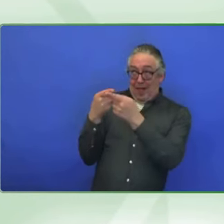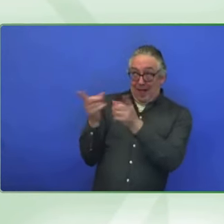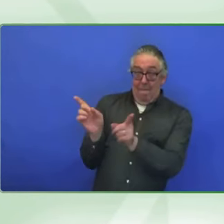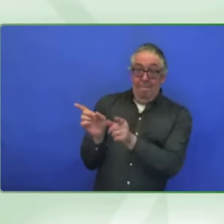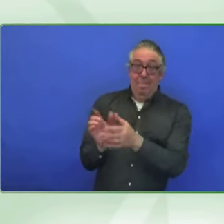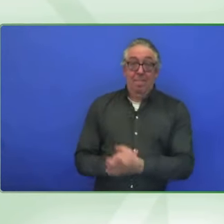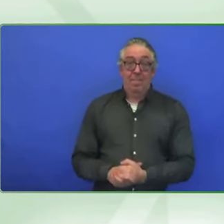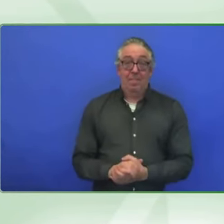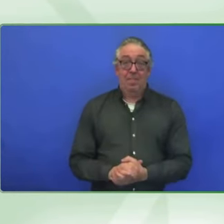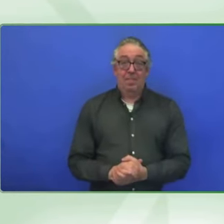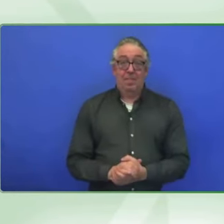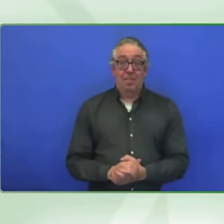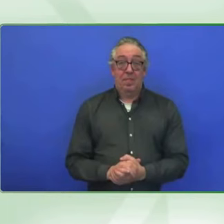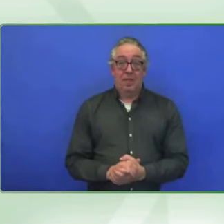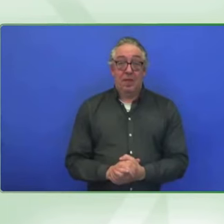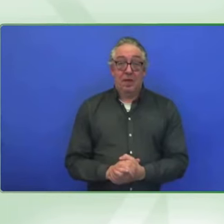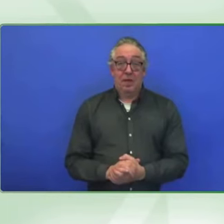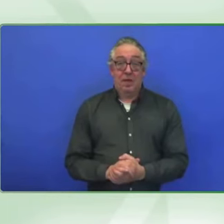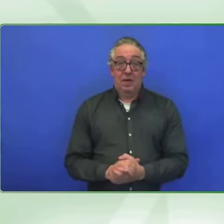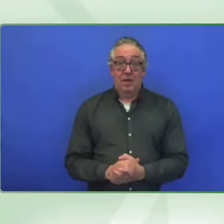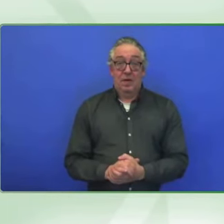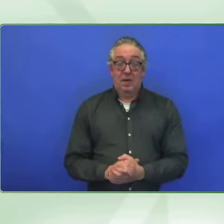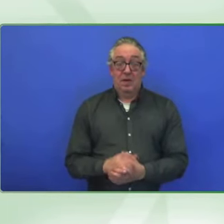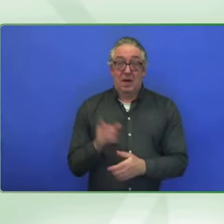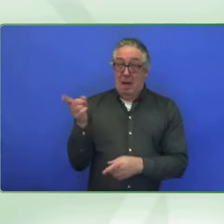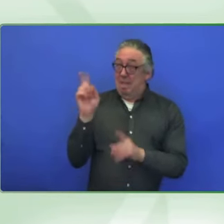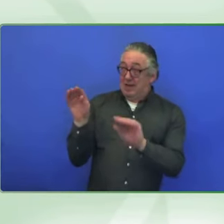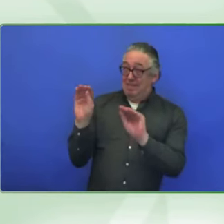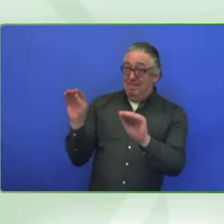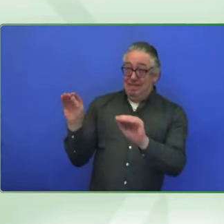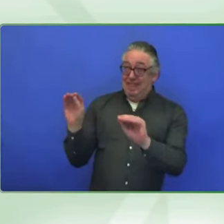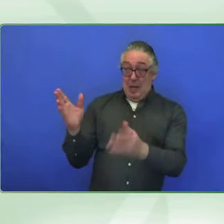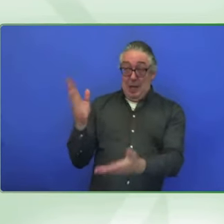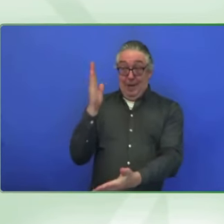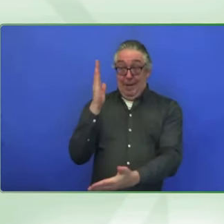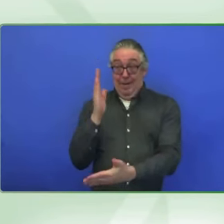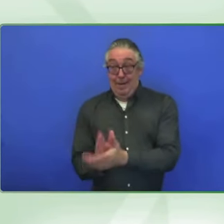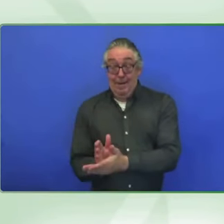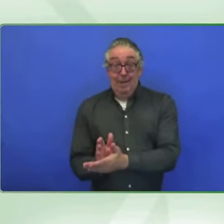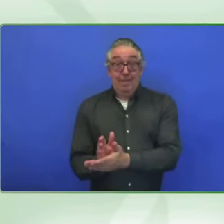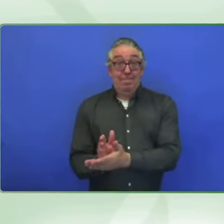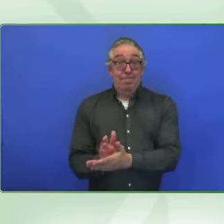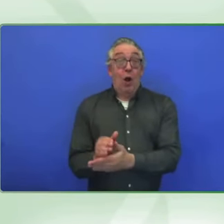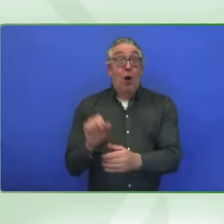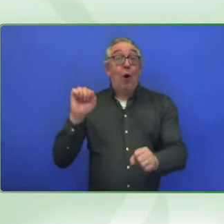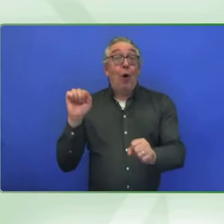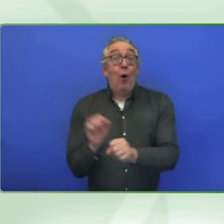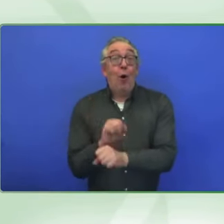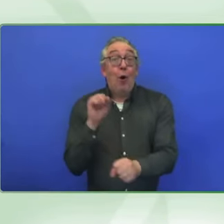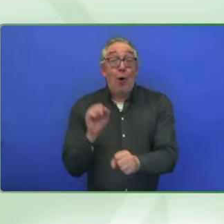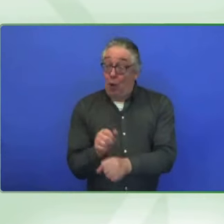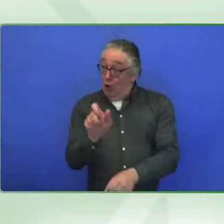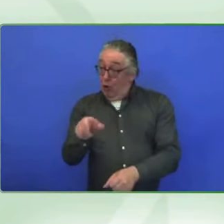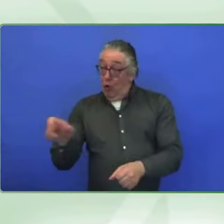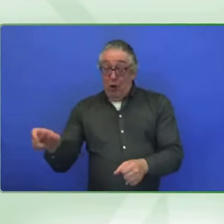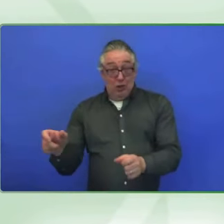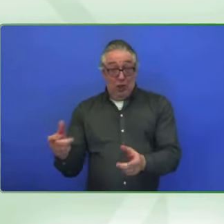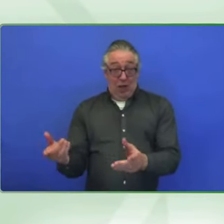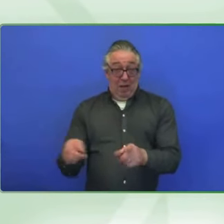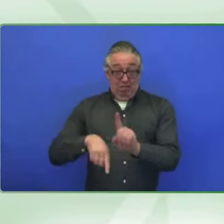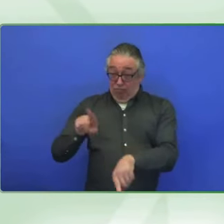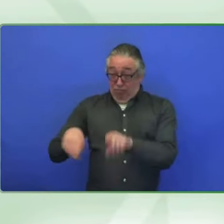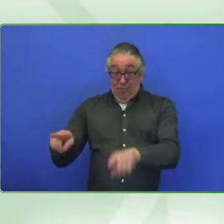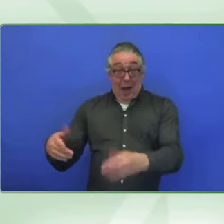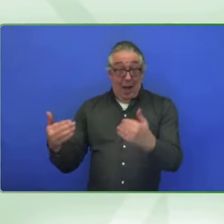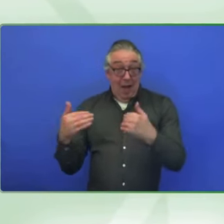a truly inclusive, innovative workforce and long-term value creation. I mean, because that's what they're there for. mean, that's, that's what investors